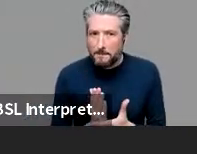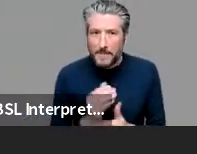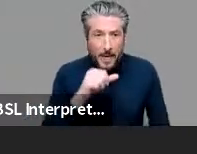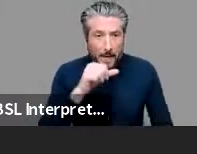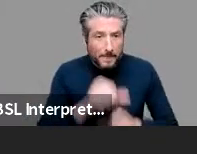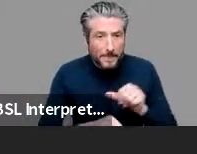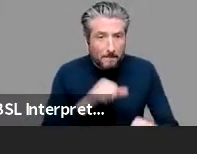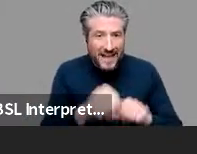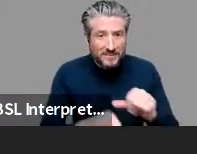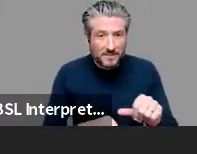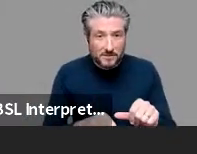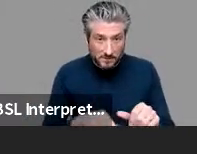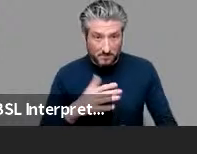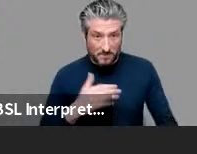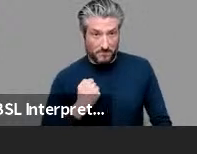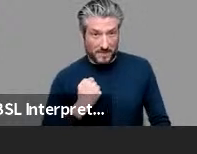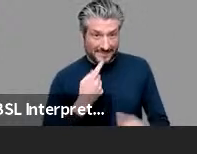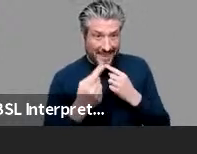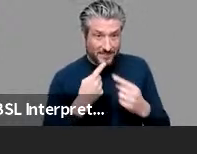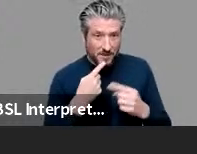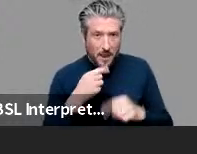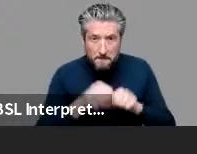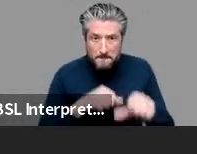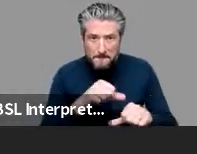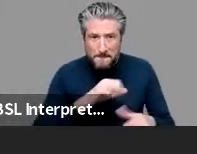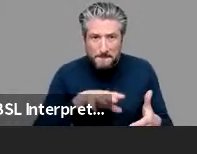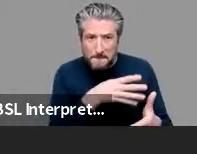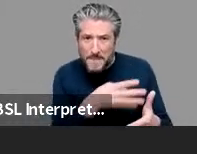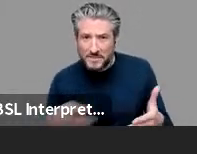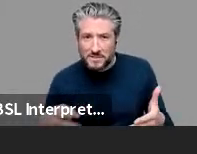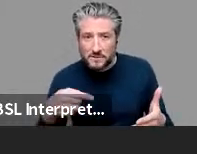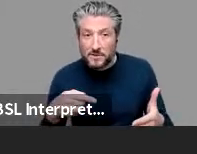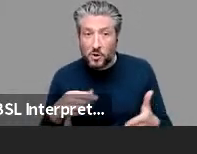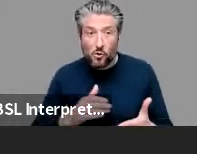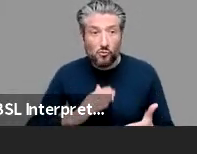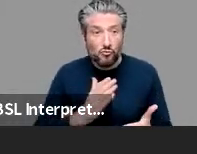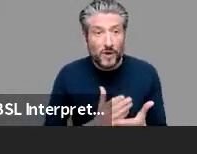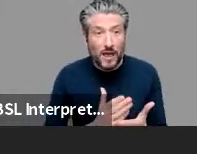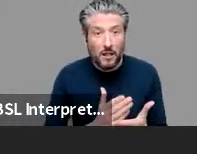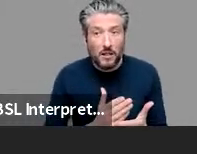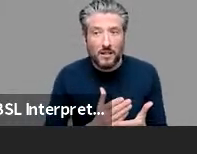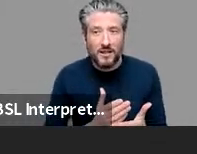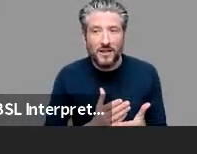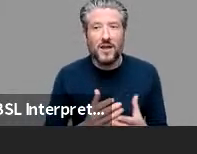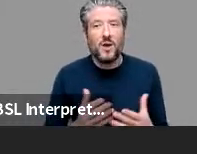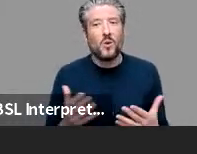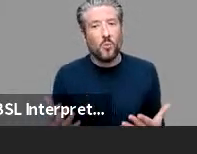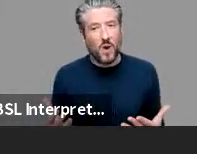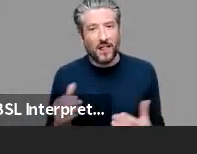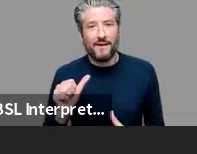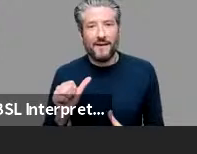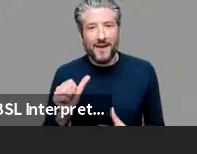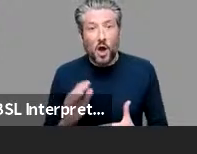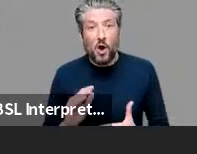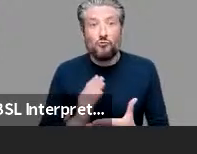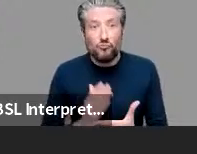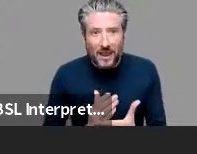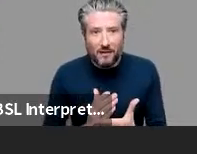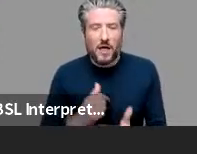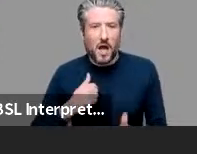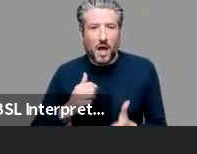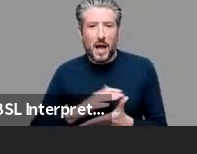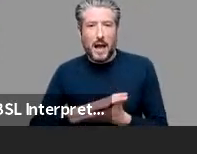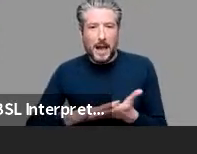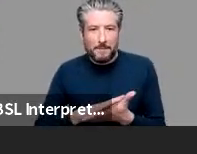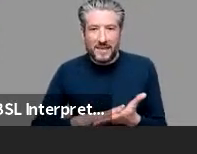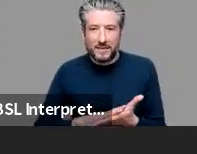and with real i don't mean do they exist in the data because sure they do we found them with real i mean are they also real for